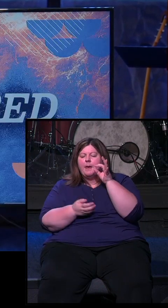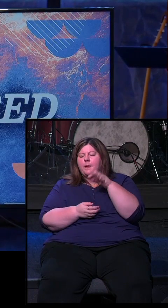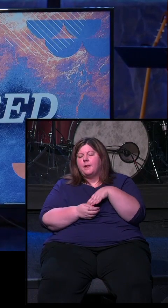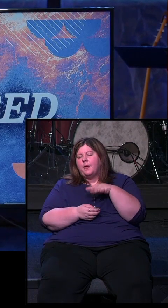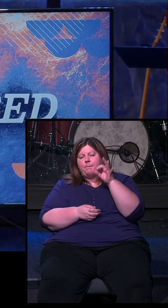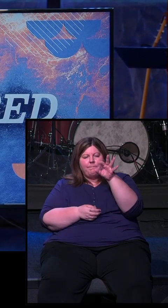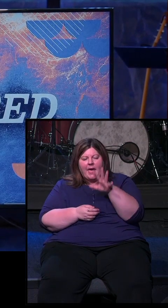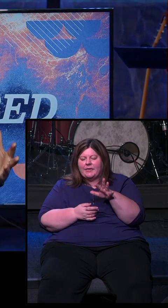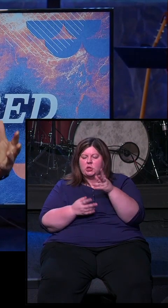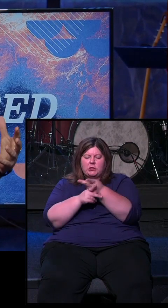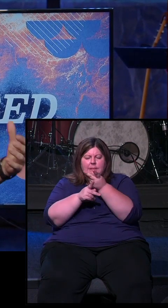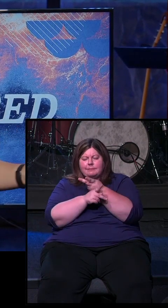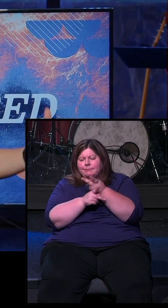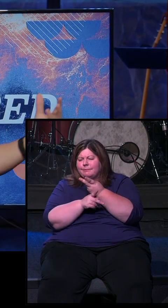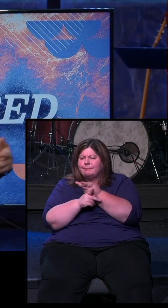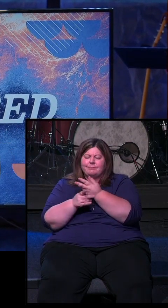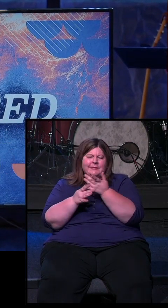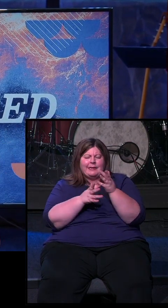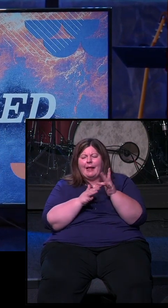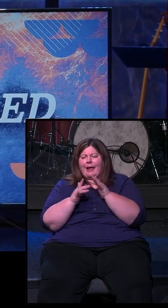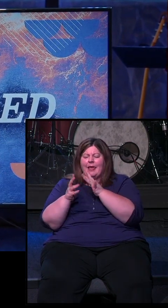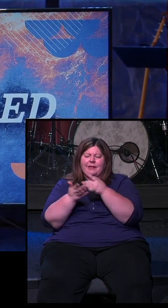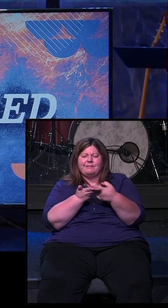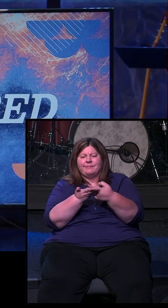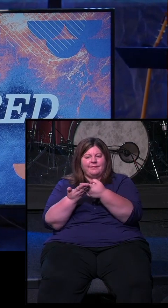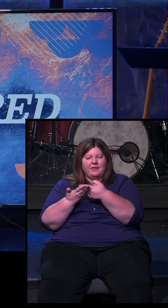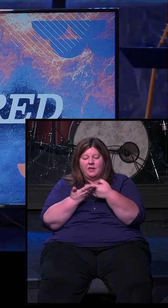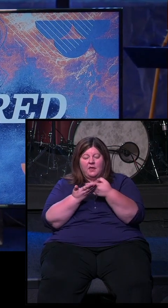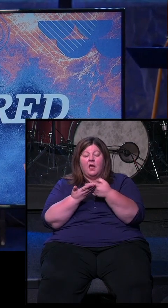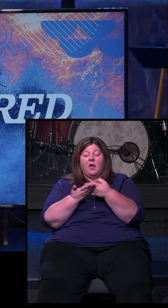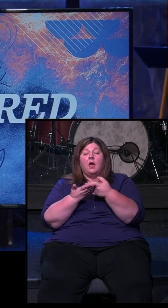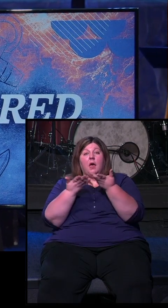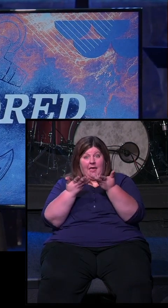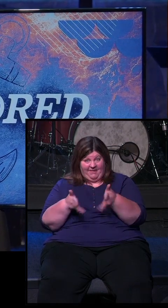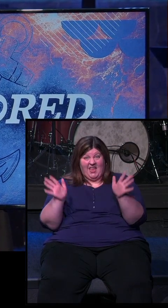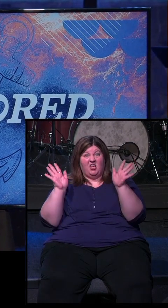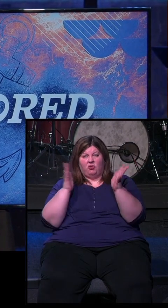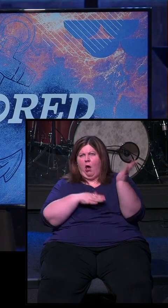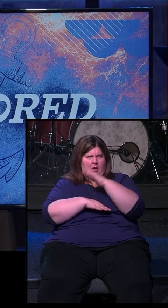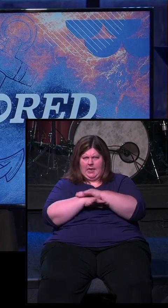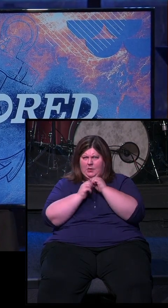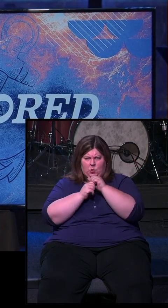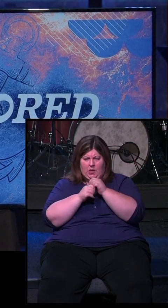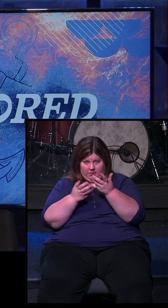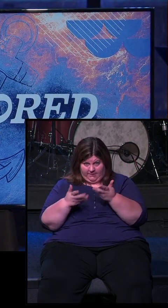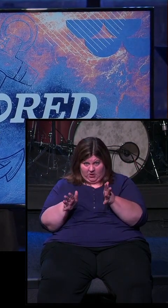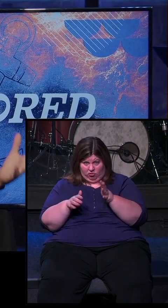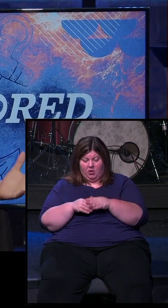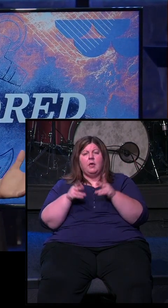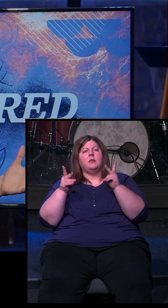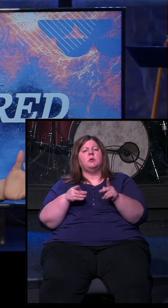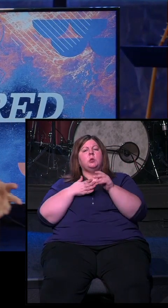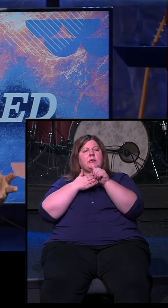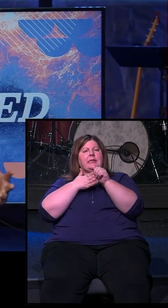solve problems of things that are happening in our region. It was this brainstorming session. And so, we get to the end of this entire day together. And the facilitator, who was in